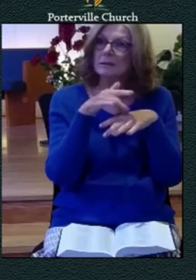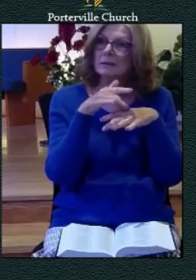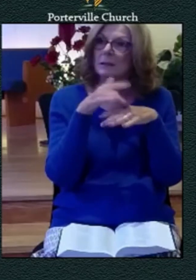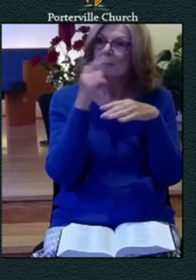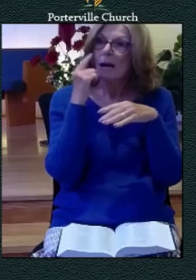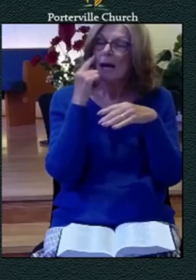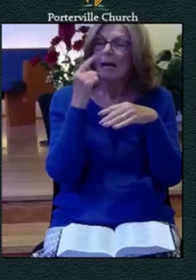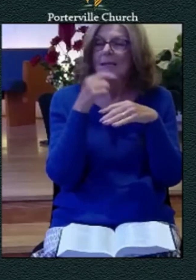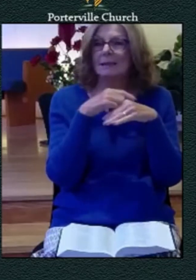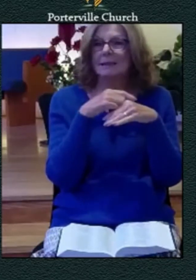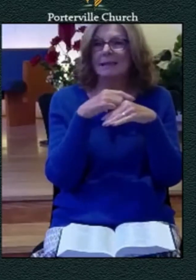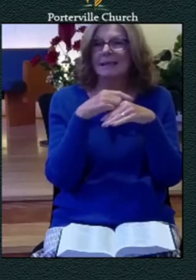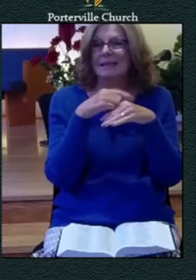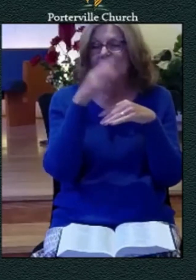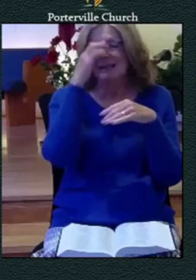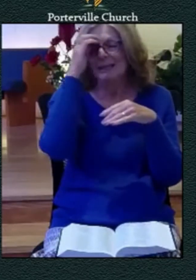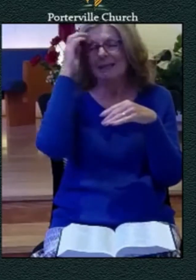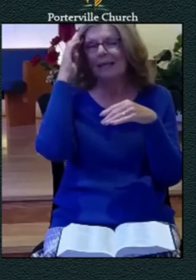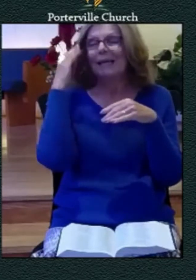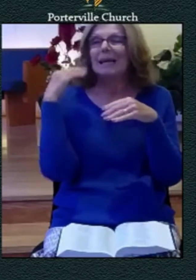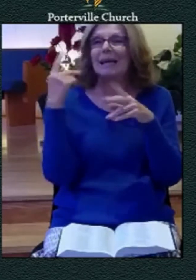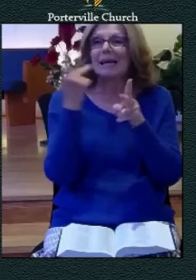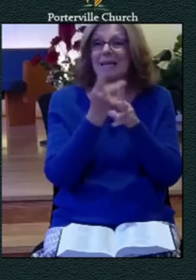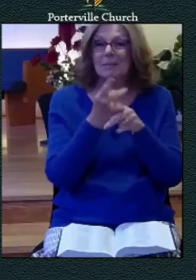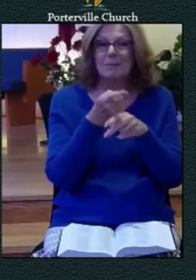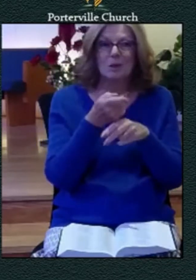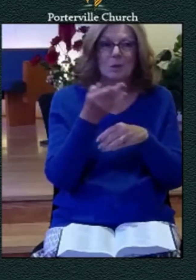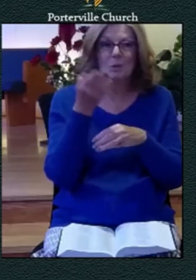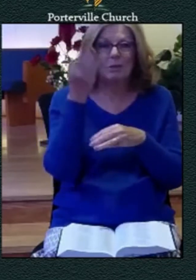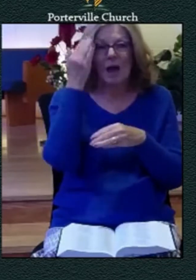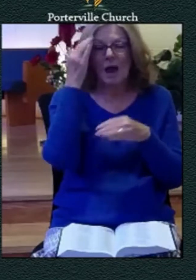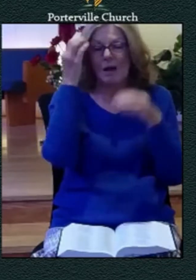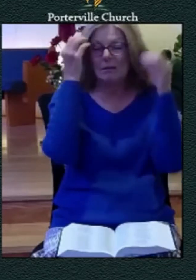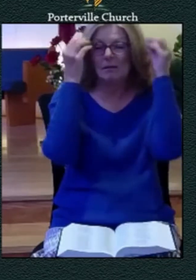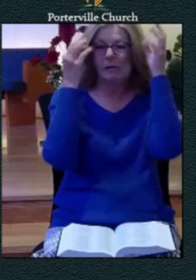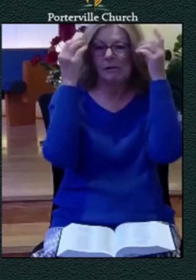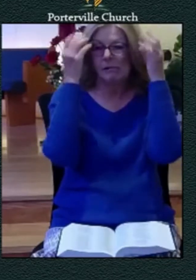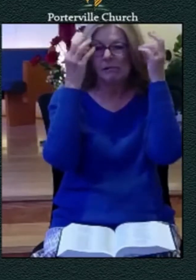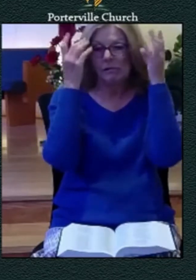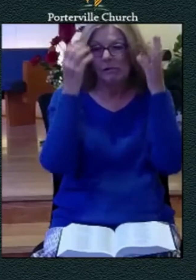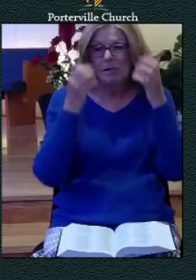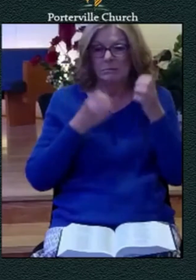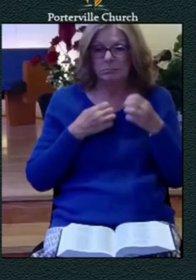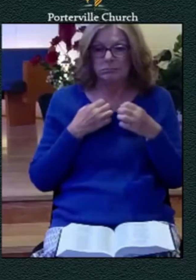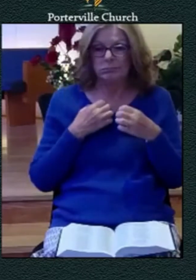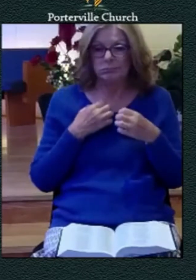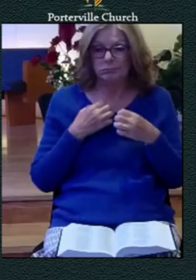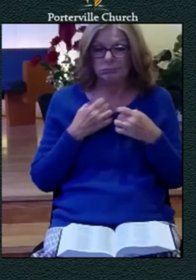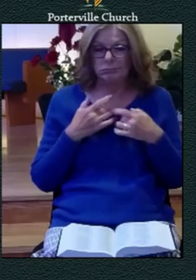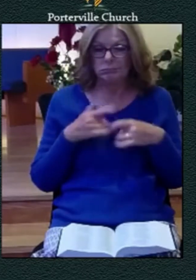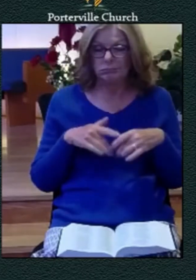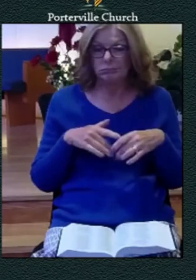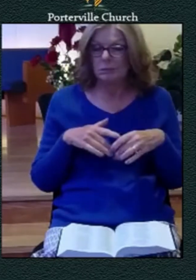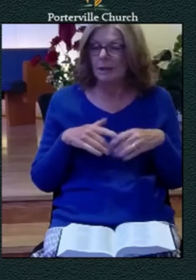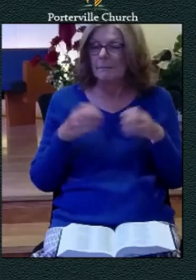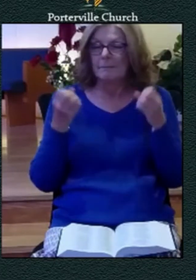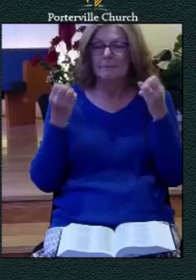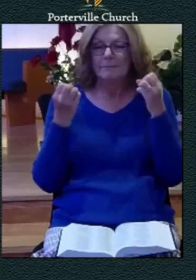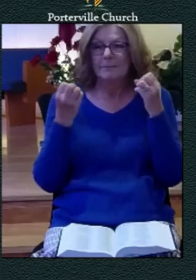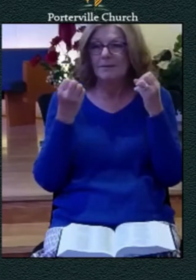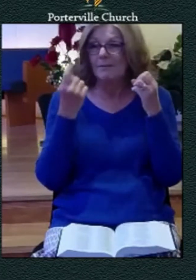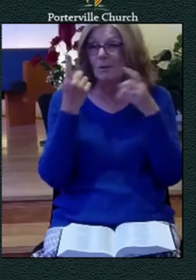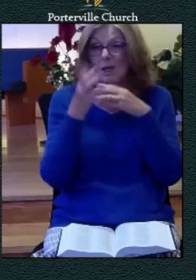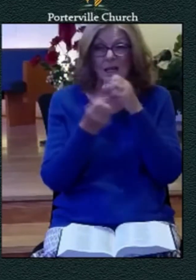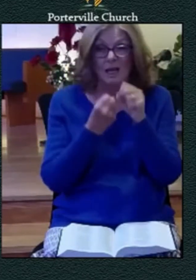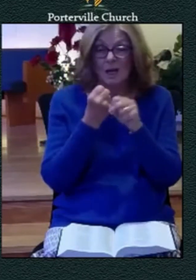and so i had wrestled with this emotional cul-de-sac for for decades not that i was